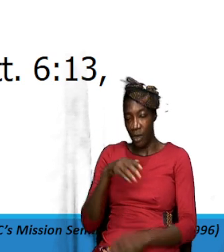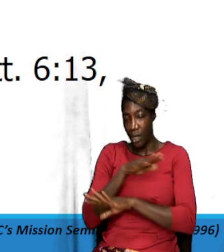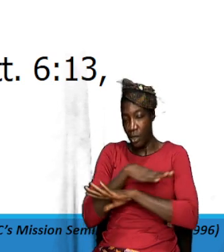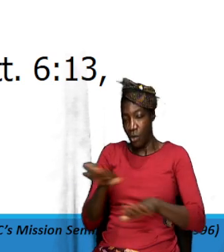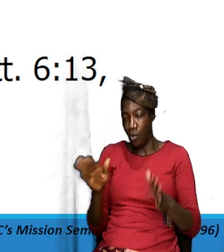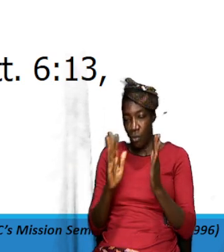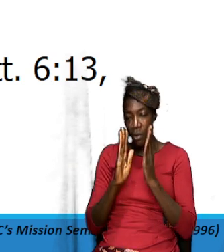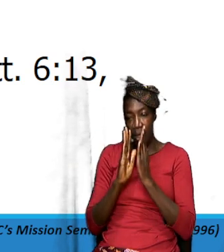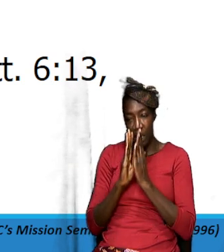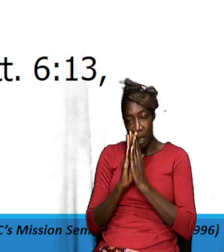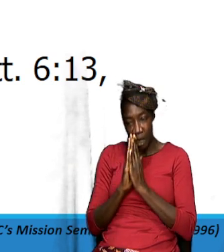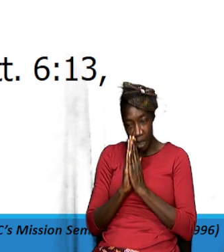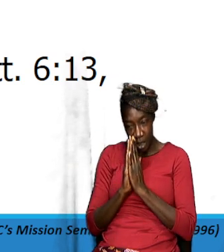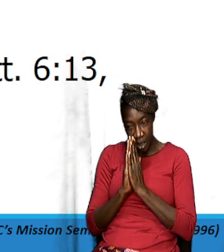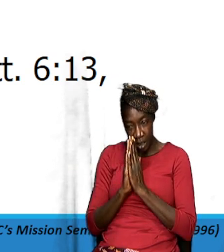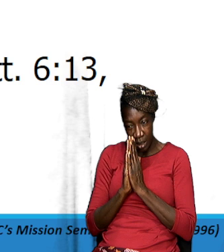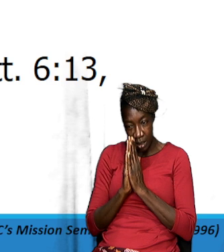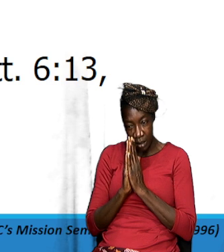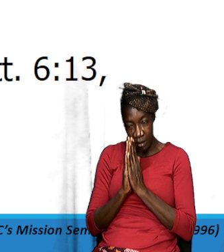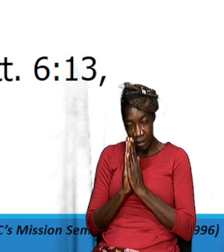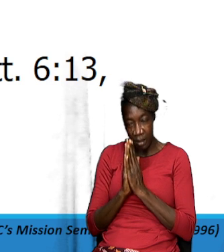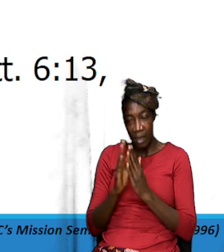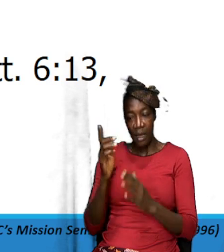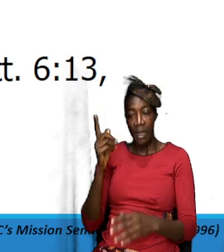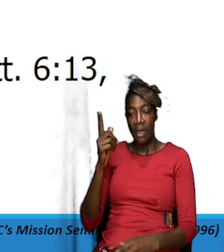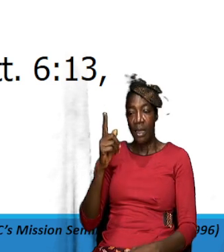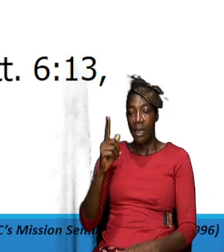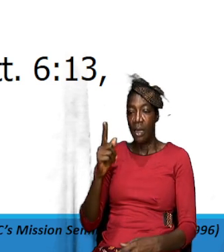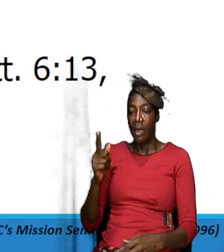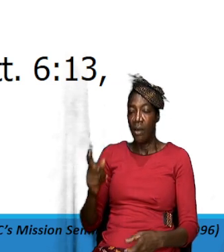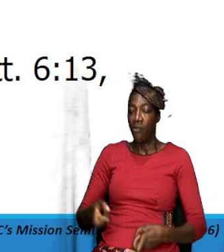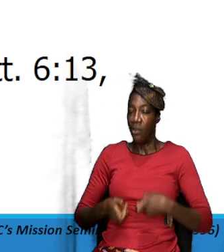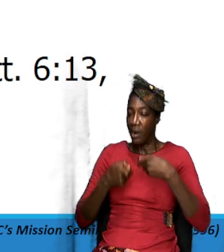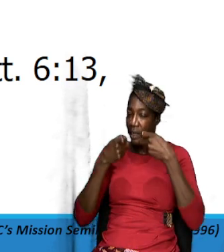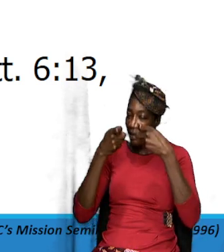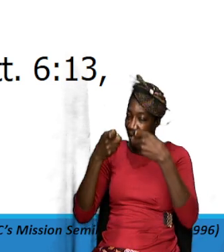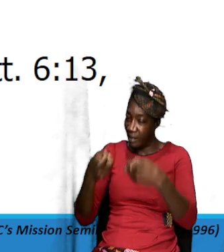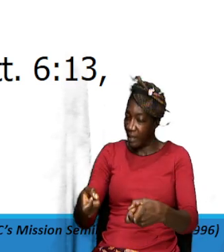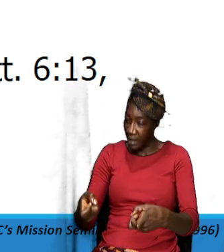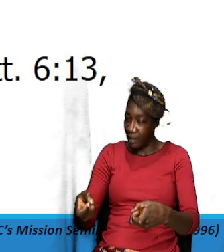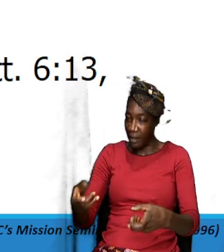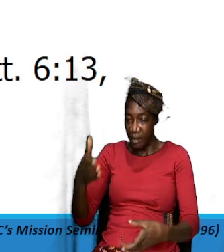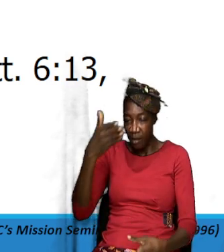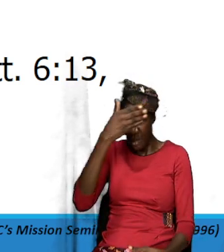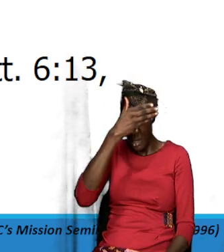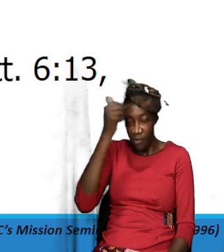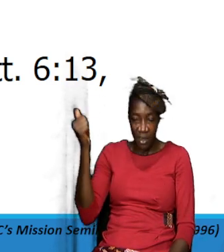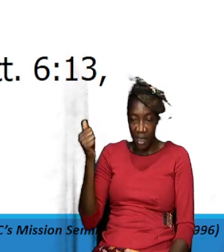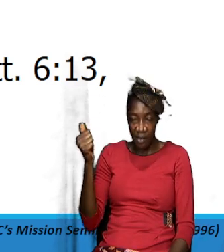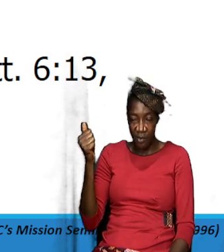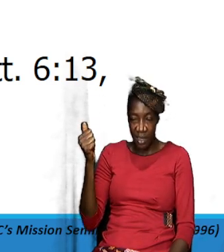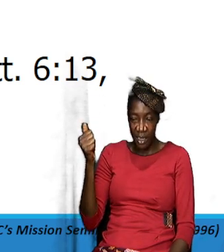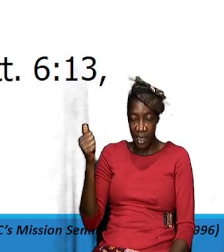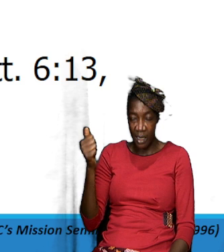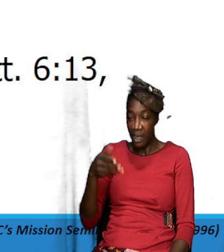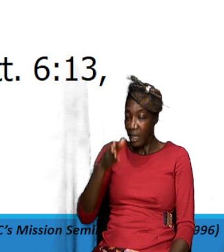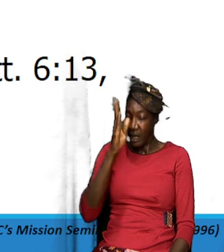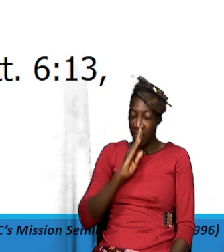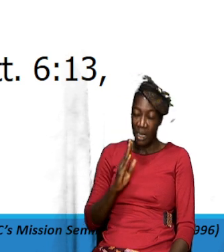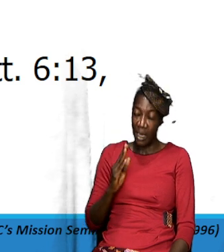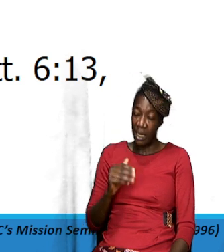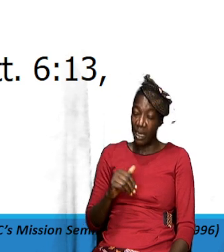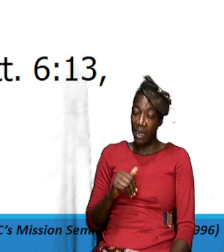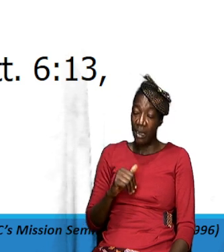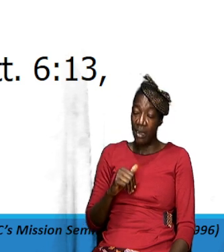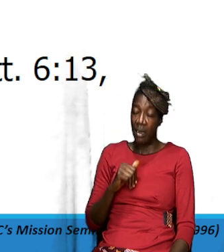for our sins to be forgiven our debts to be our sins to be forgiven you know God might not